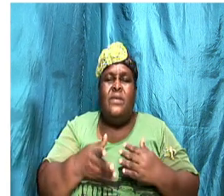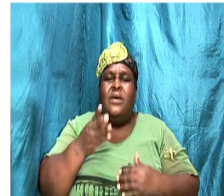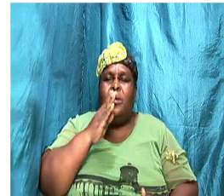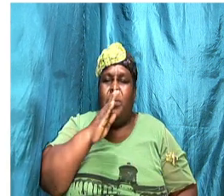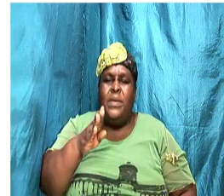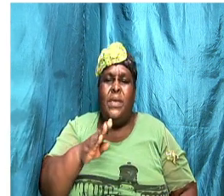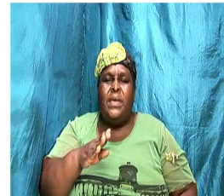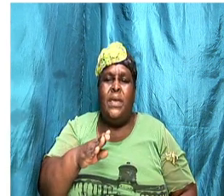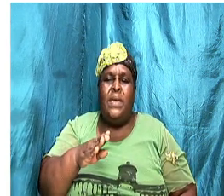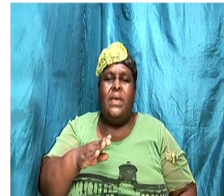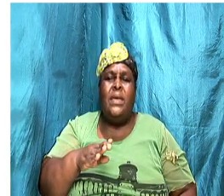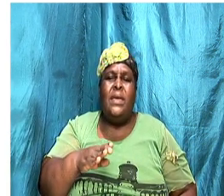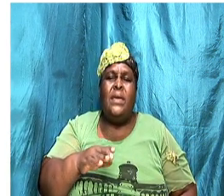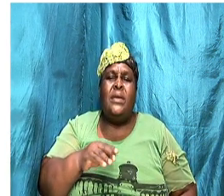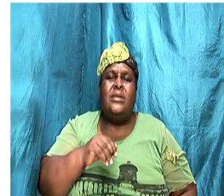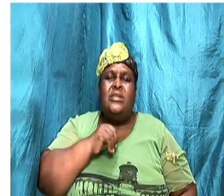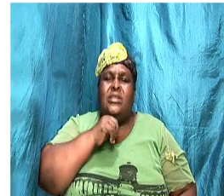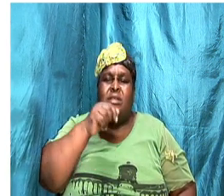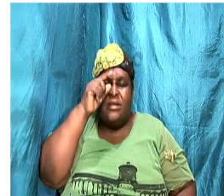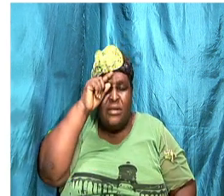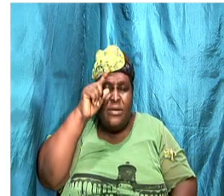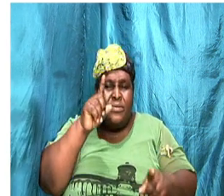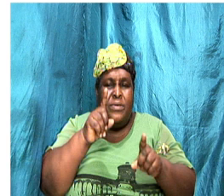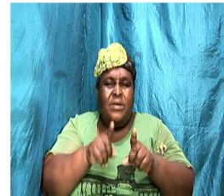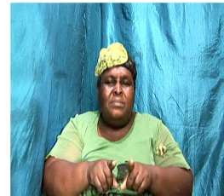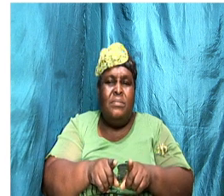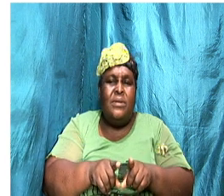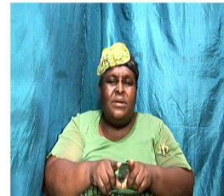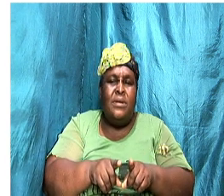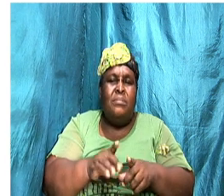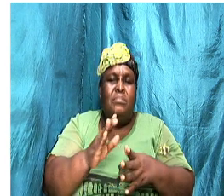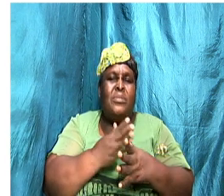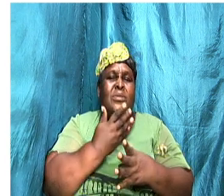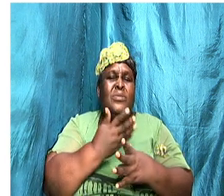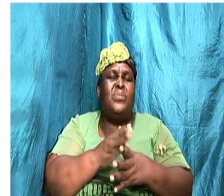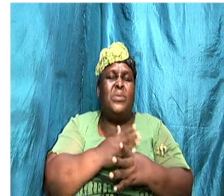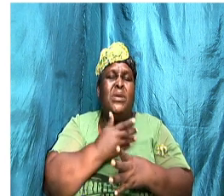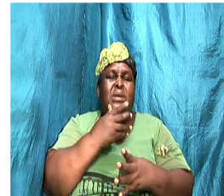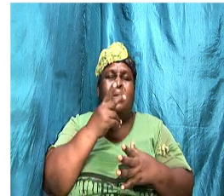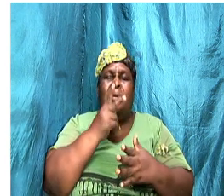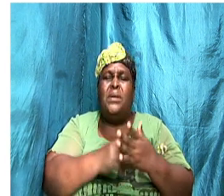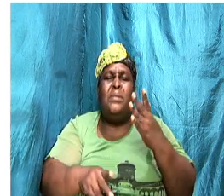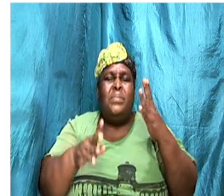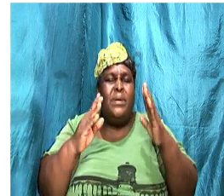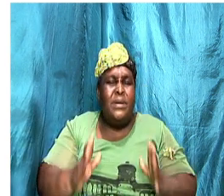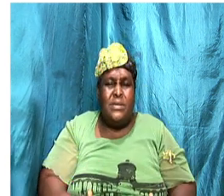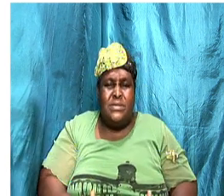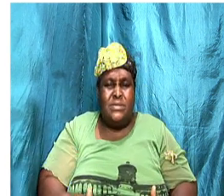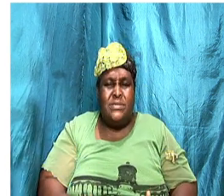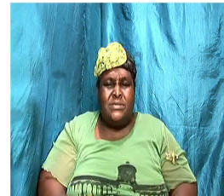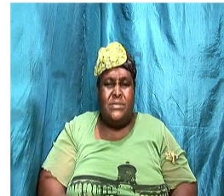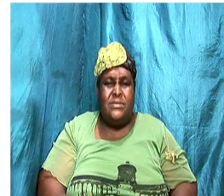disagreement between parties it doesn't matter how